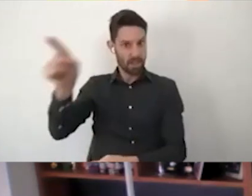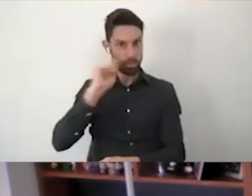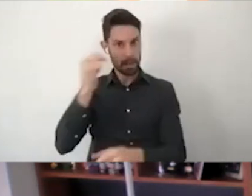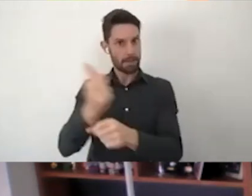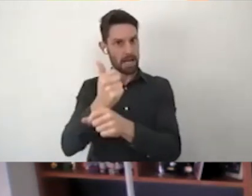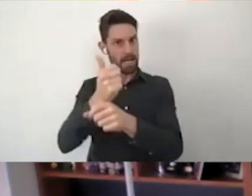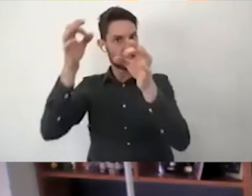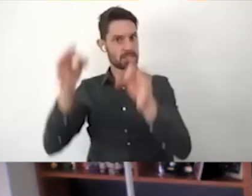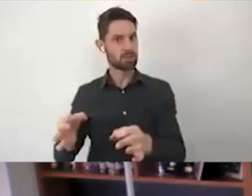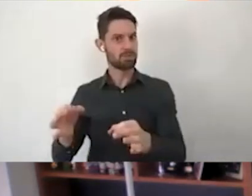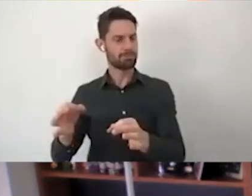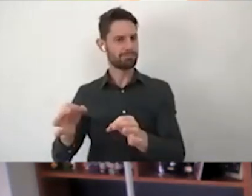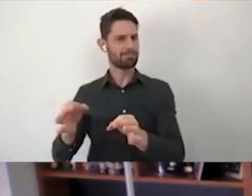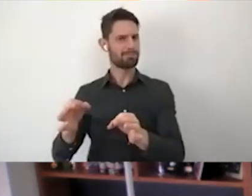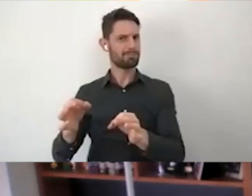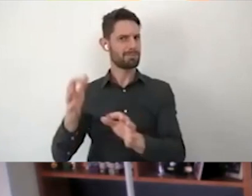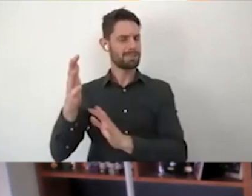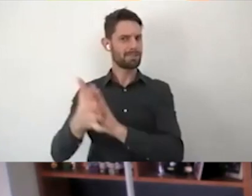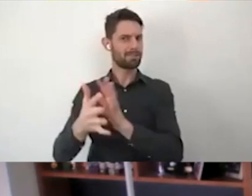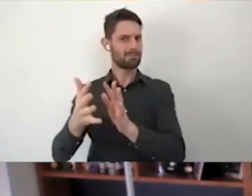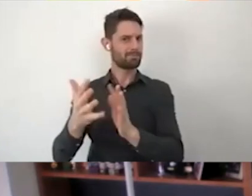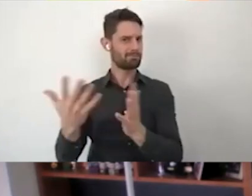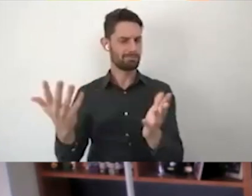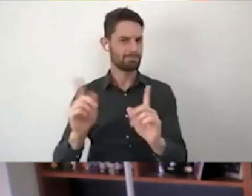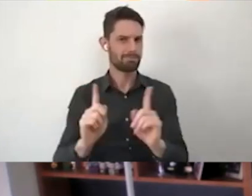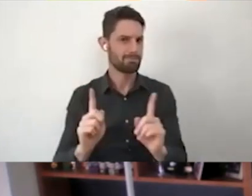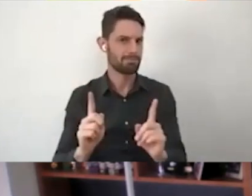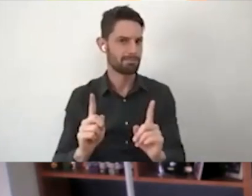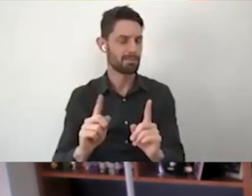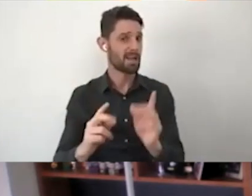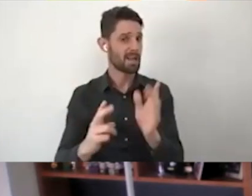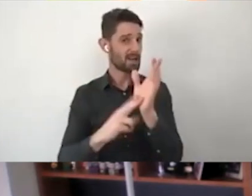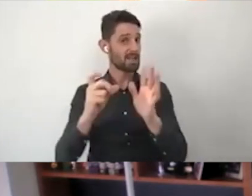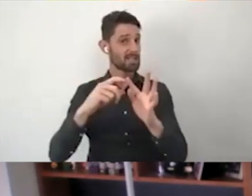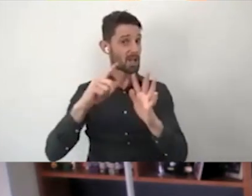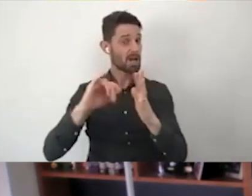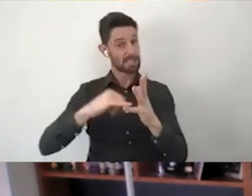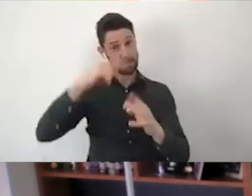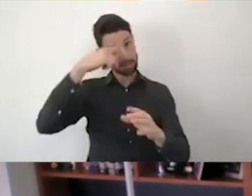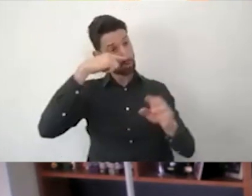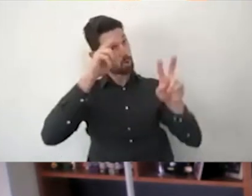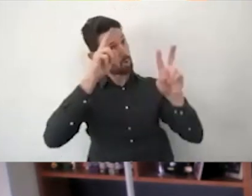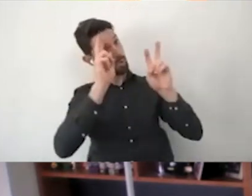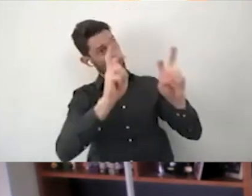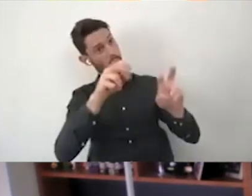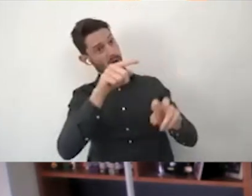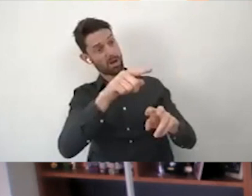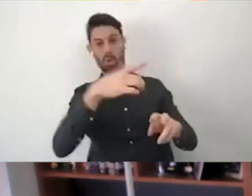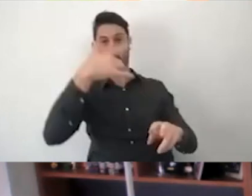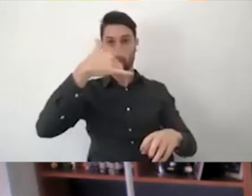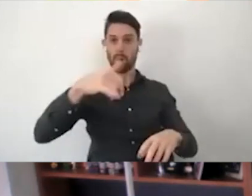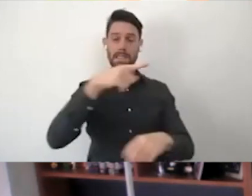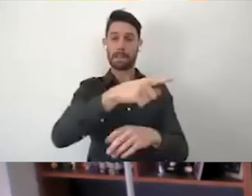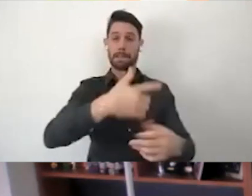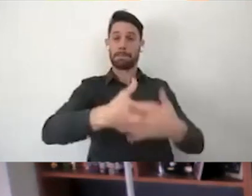And again, I think the NDIS has been referred to as the nation's greatest building project,